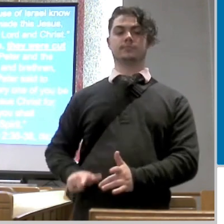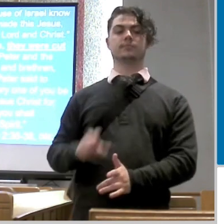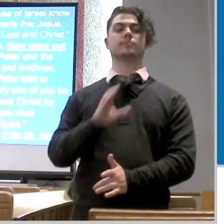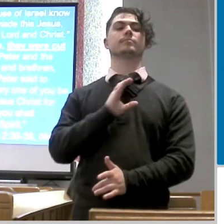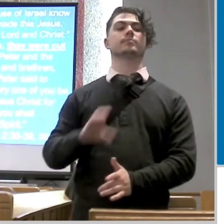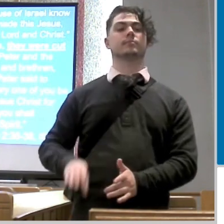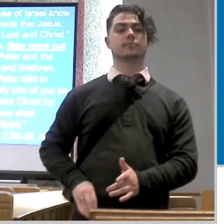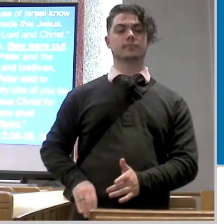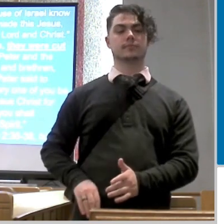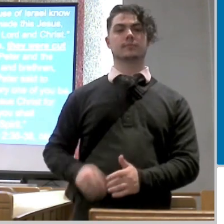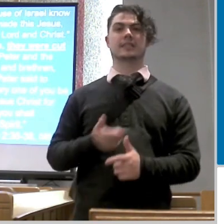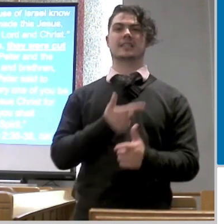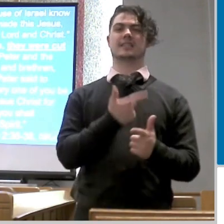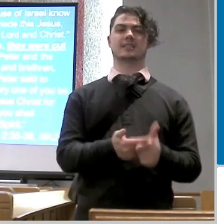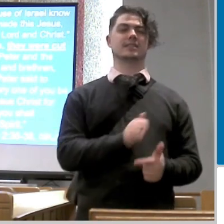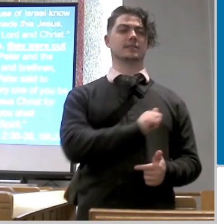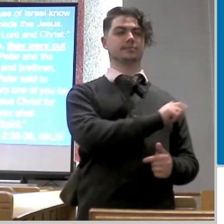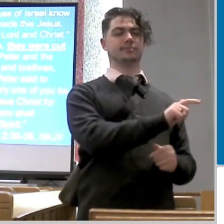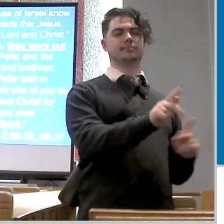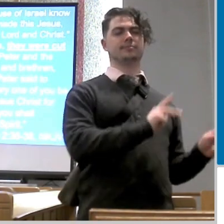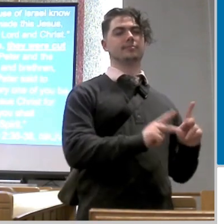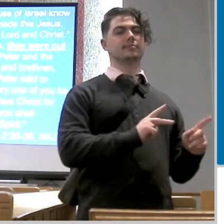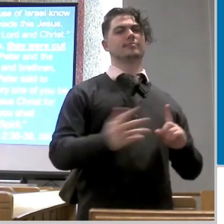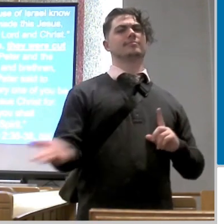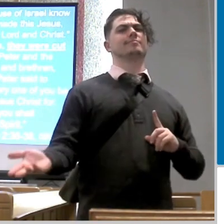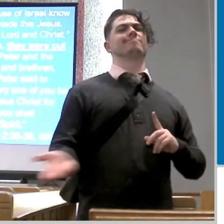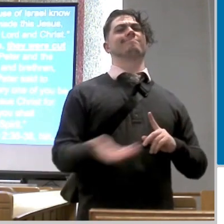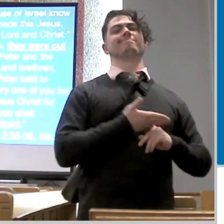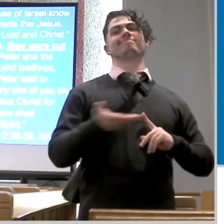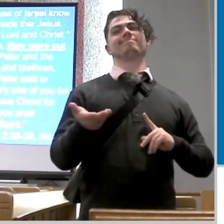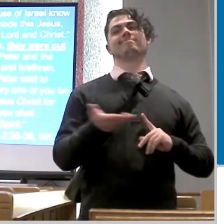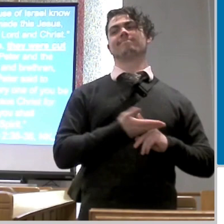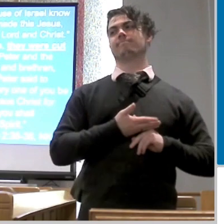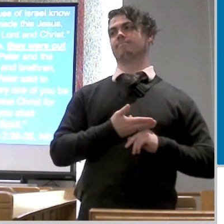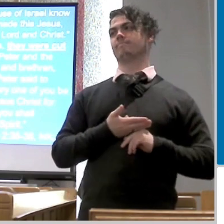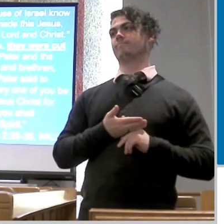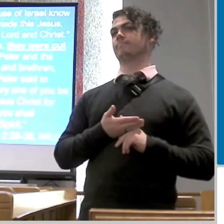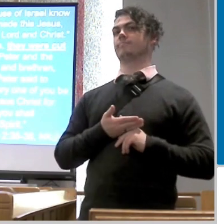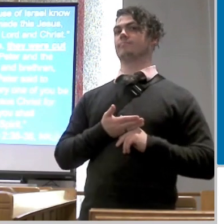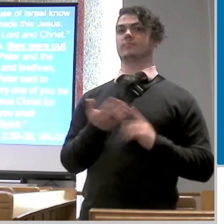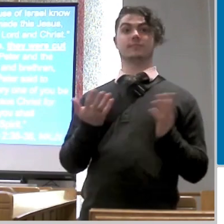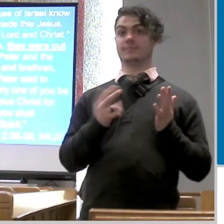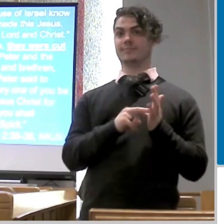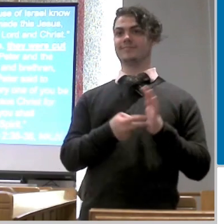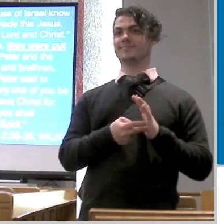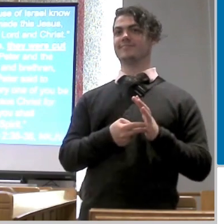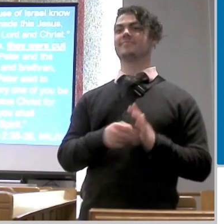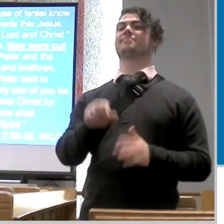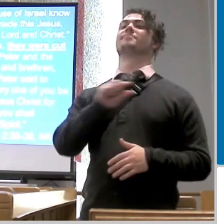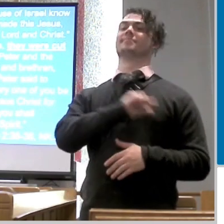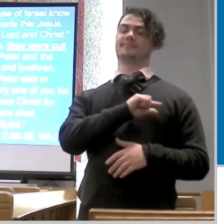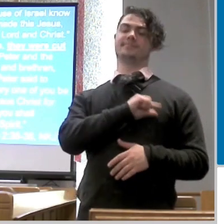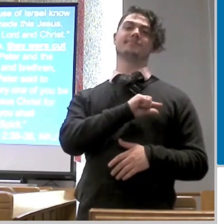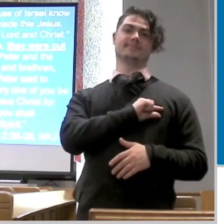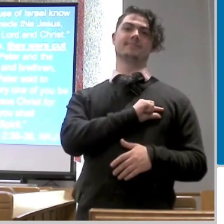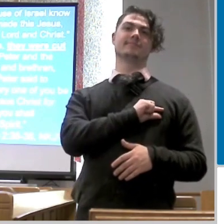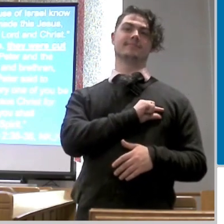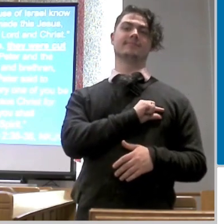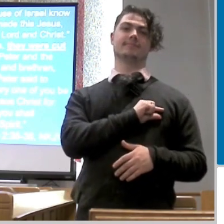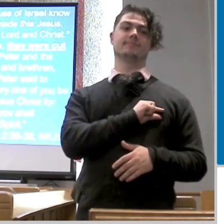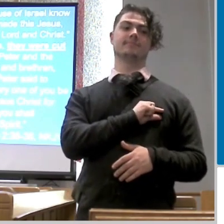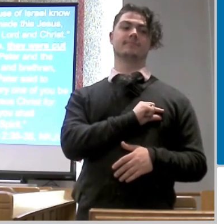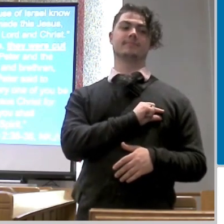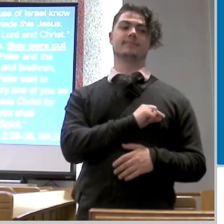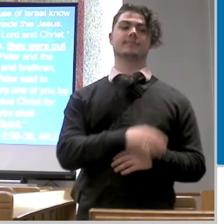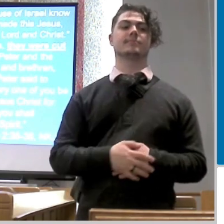now when they heard this they were cut to the heart right what does it mean to be cut to the heart they they were guilty right they were convicted they were